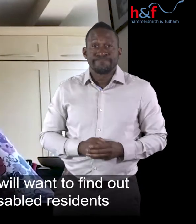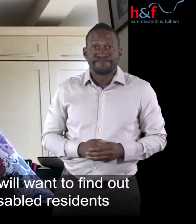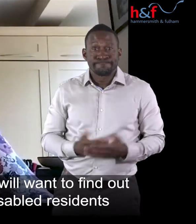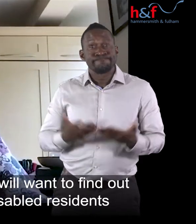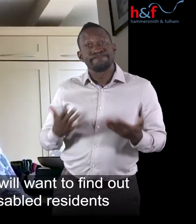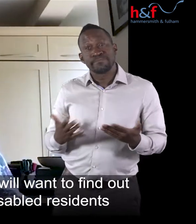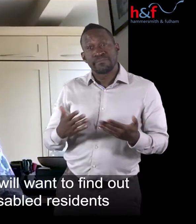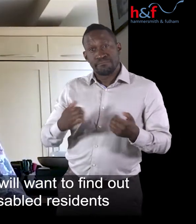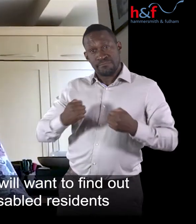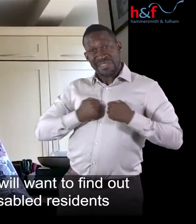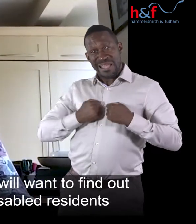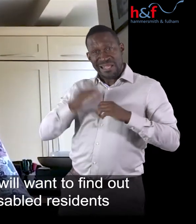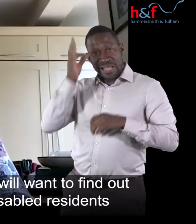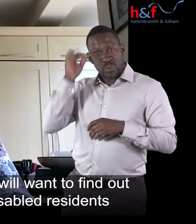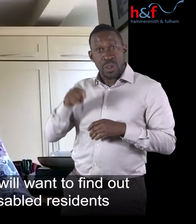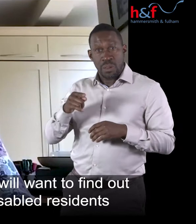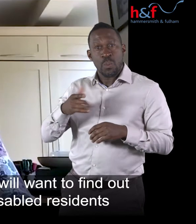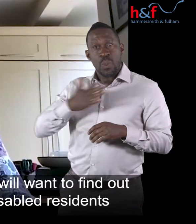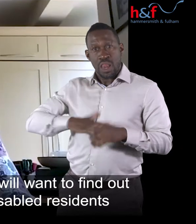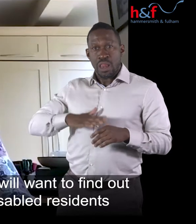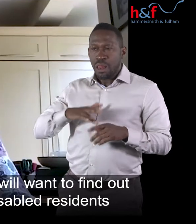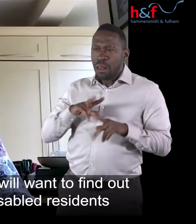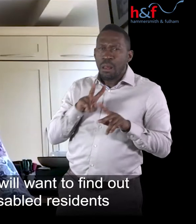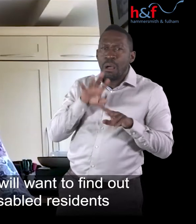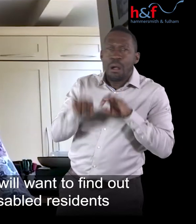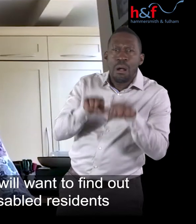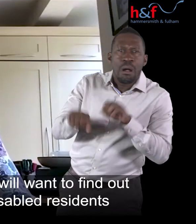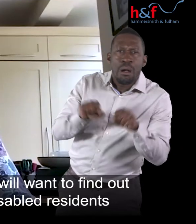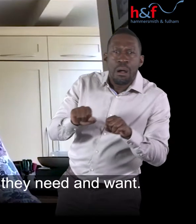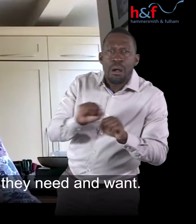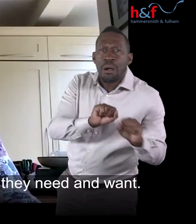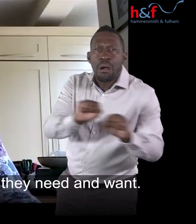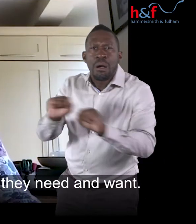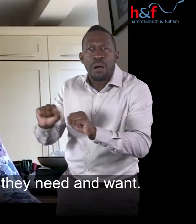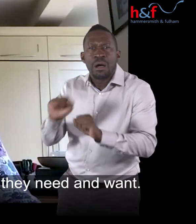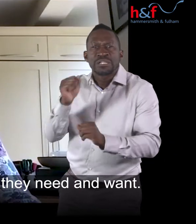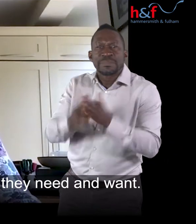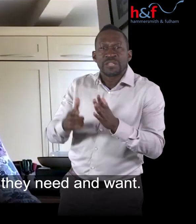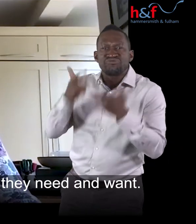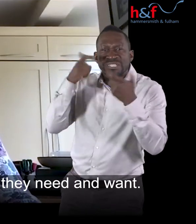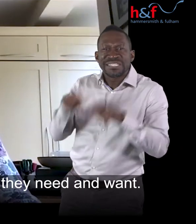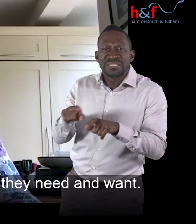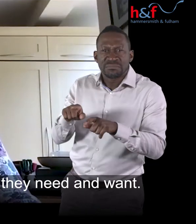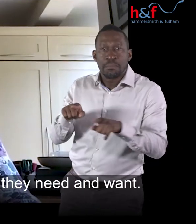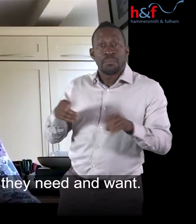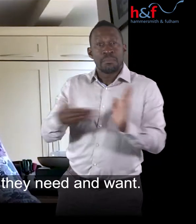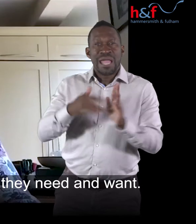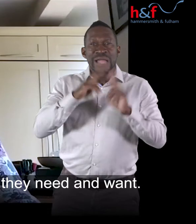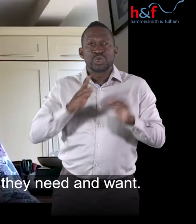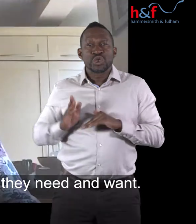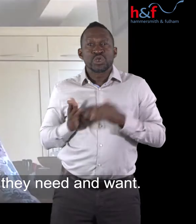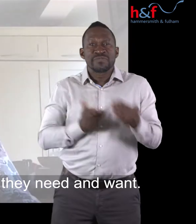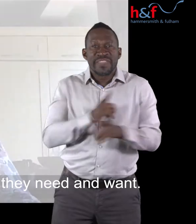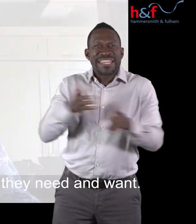will want to find out much more about disabled residents and the housing services they need and